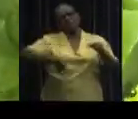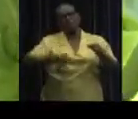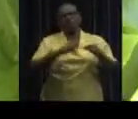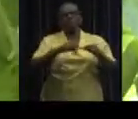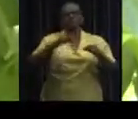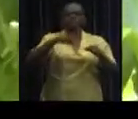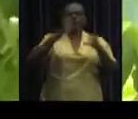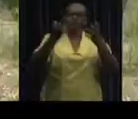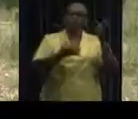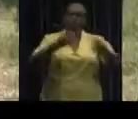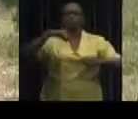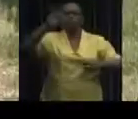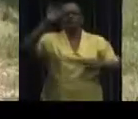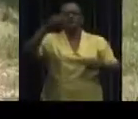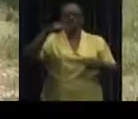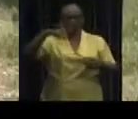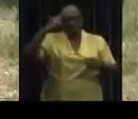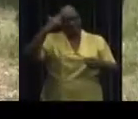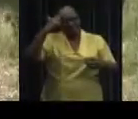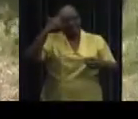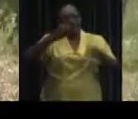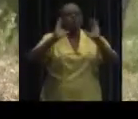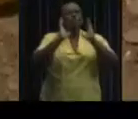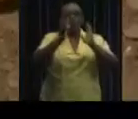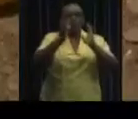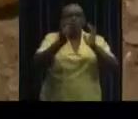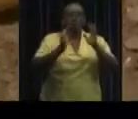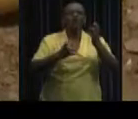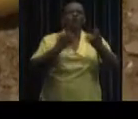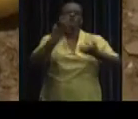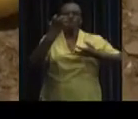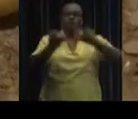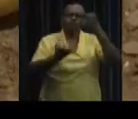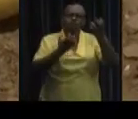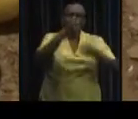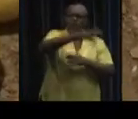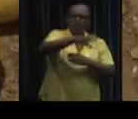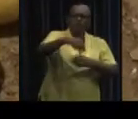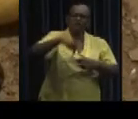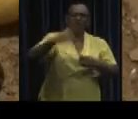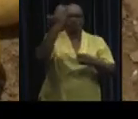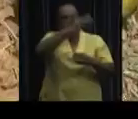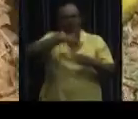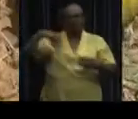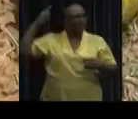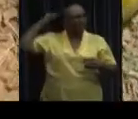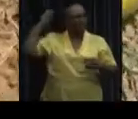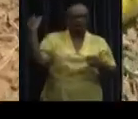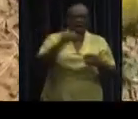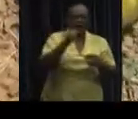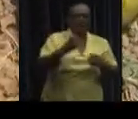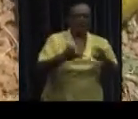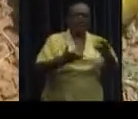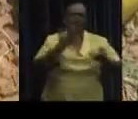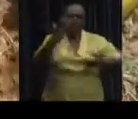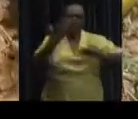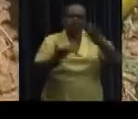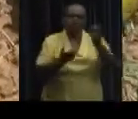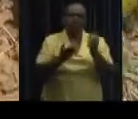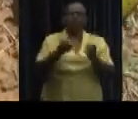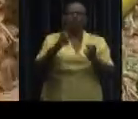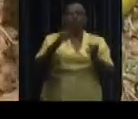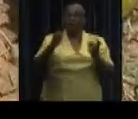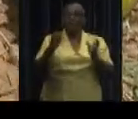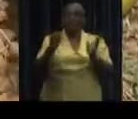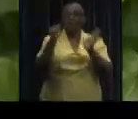According to him, Koroni should become the fruit district of Suriname. Growing healthy and organic fruit should become